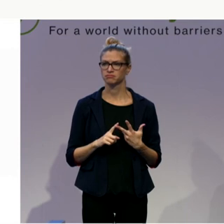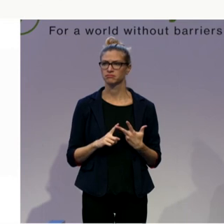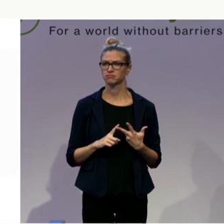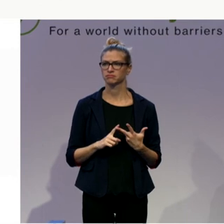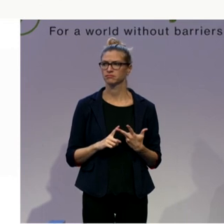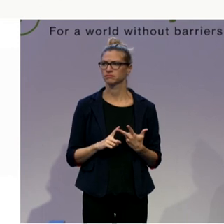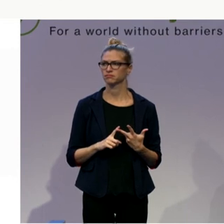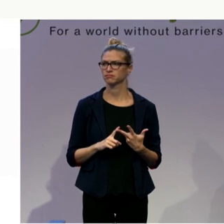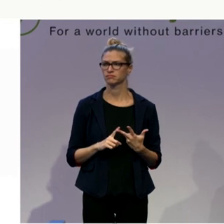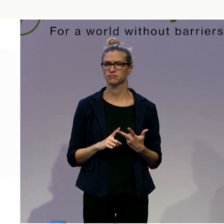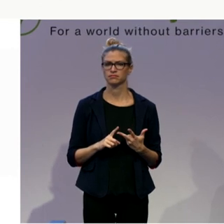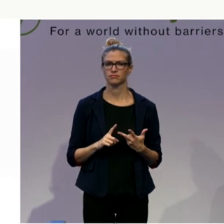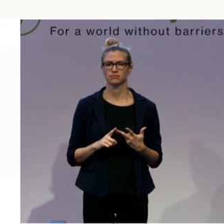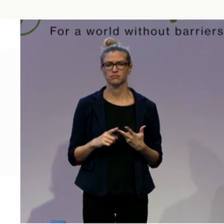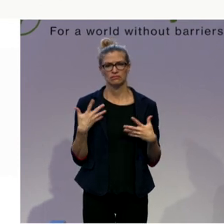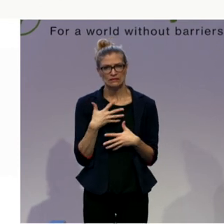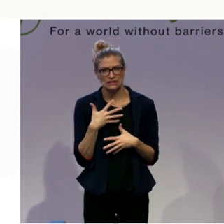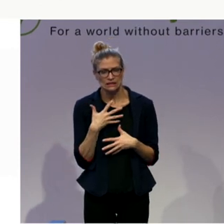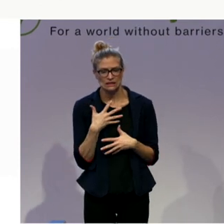Krushen? Krushen, thanks.